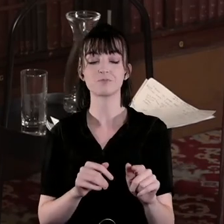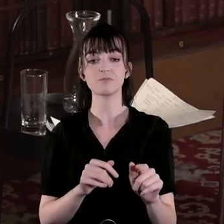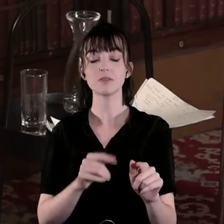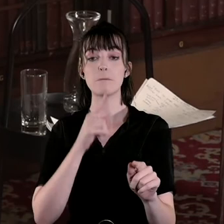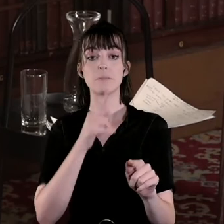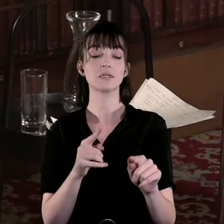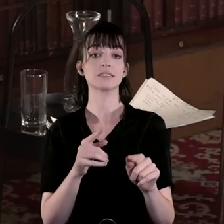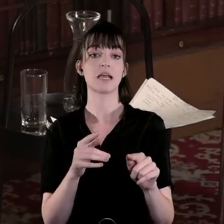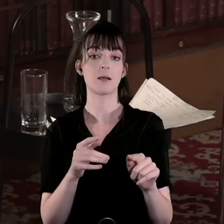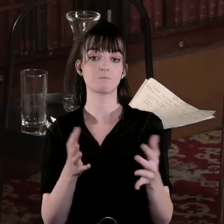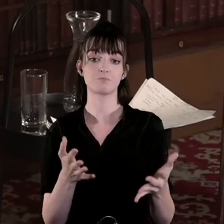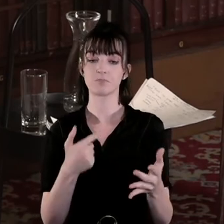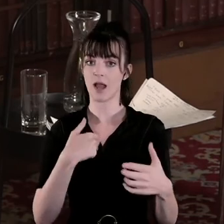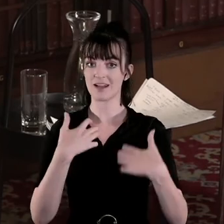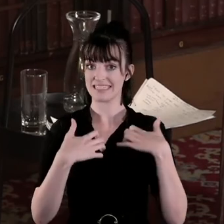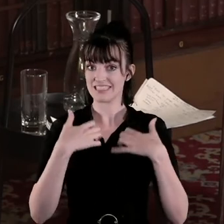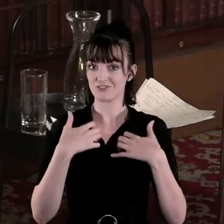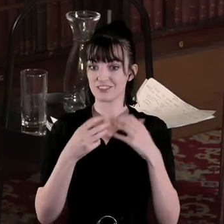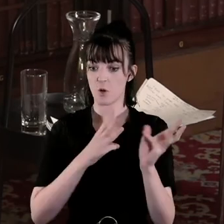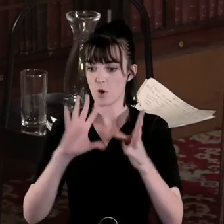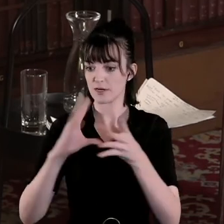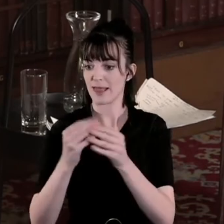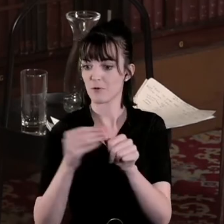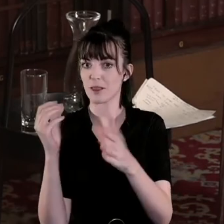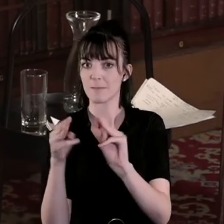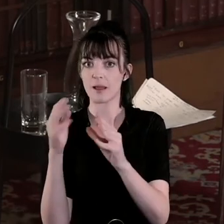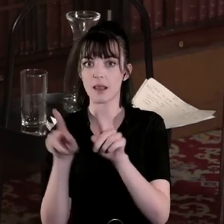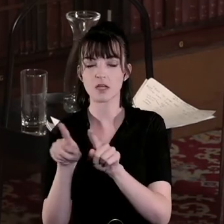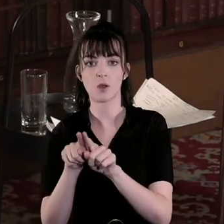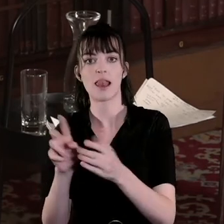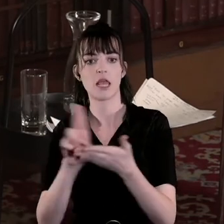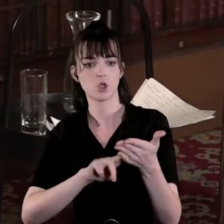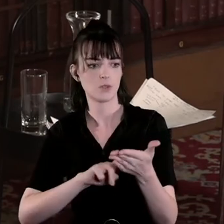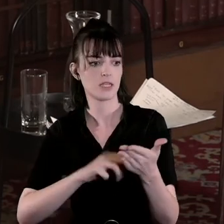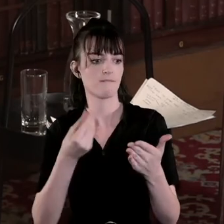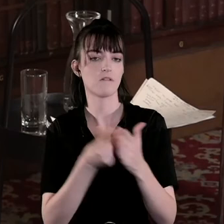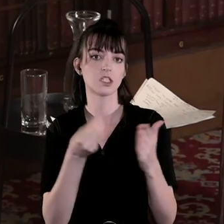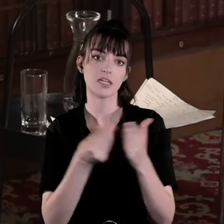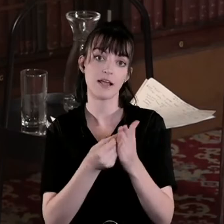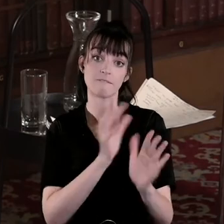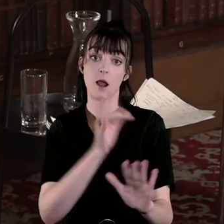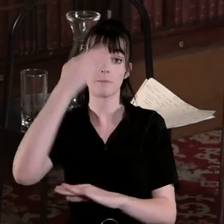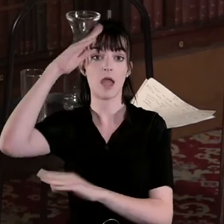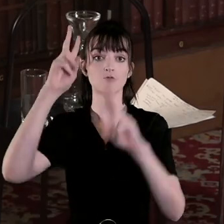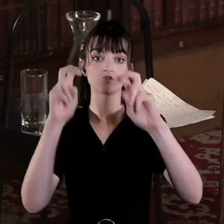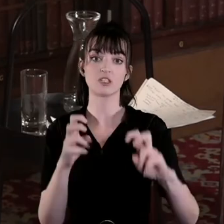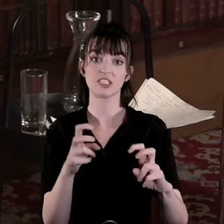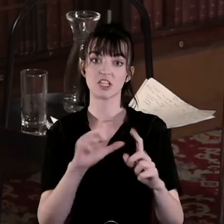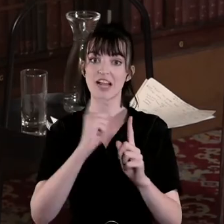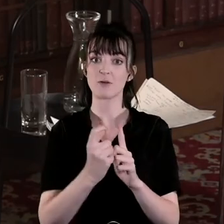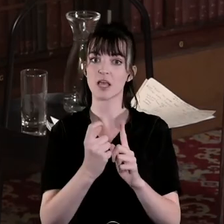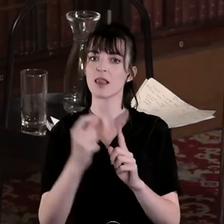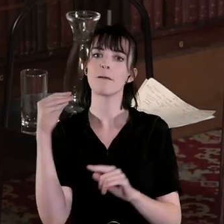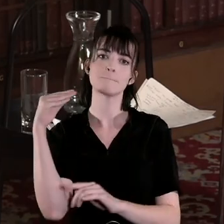but I suppose I've been very interested in collaboration as well and using the funding I would say from the Irish Research Council has been absolutely